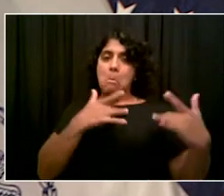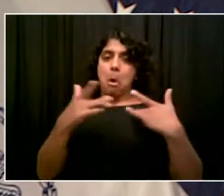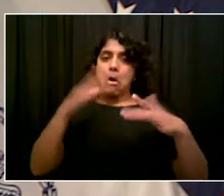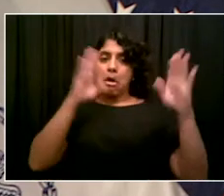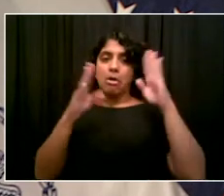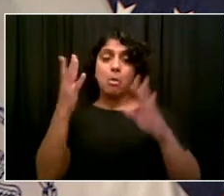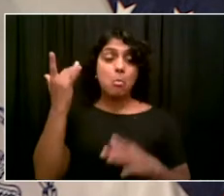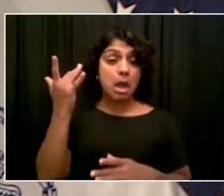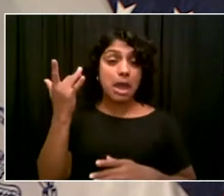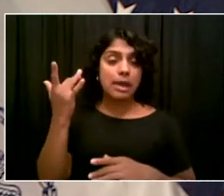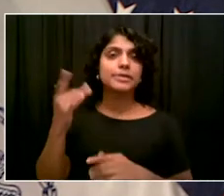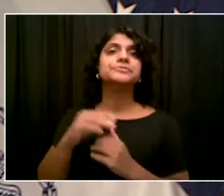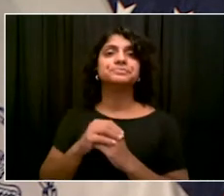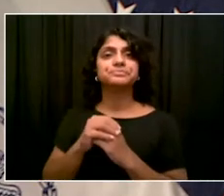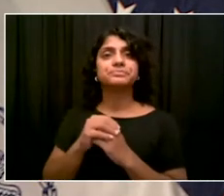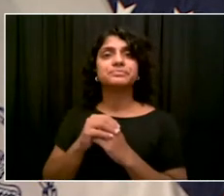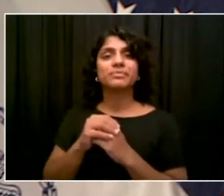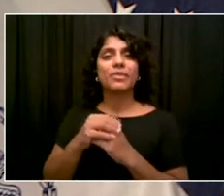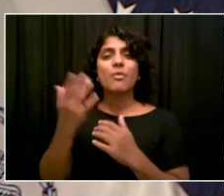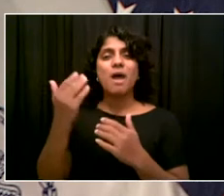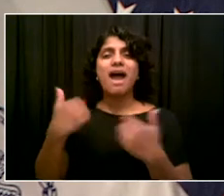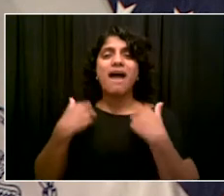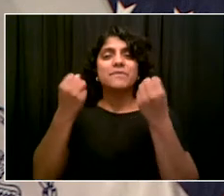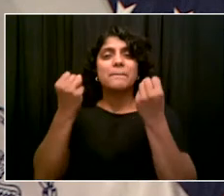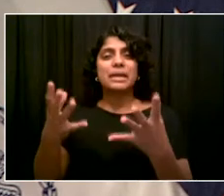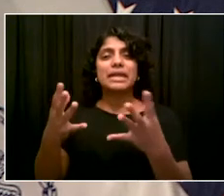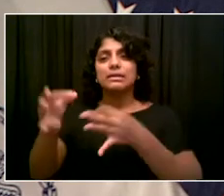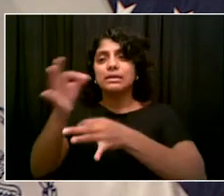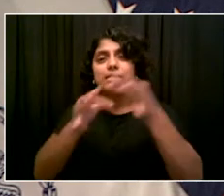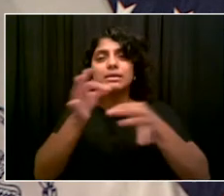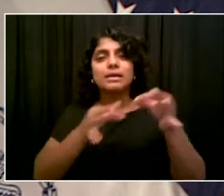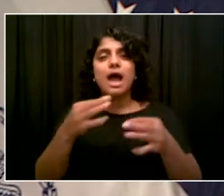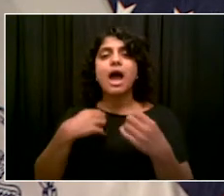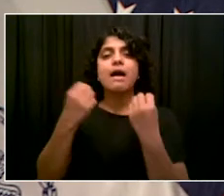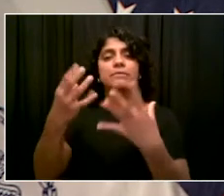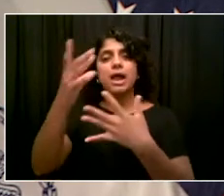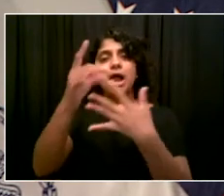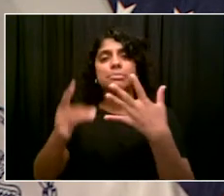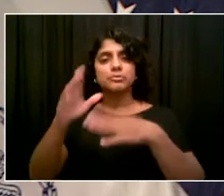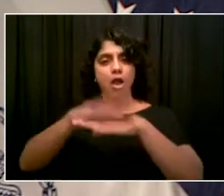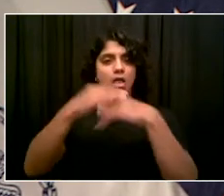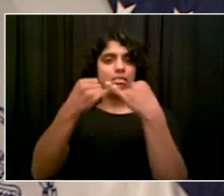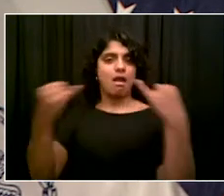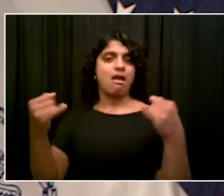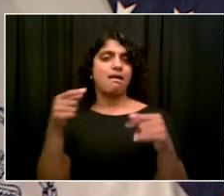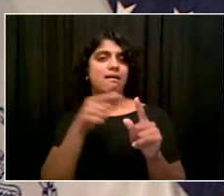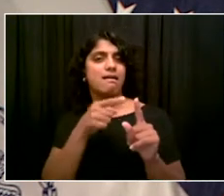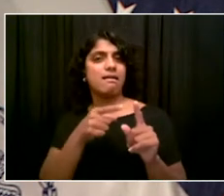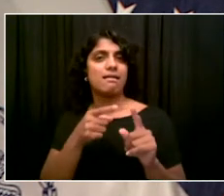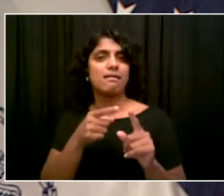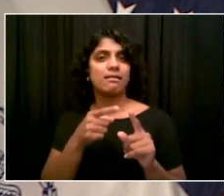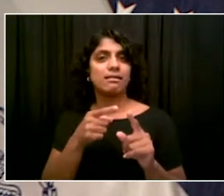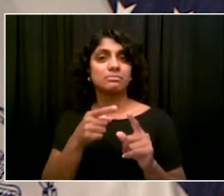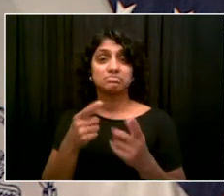other good options for people. We have time for two more for today. The next is Gersh from Streets Blog.